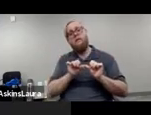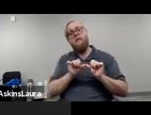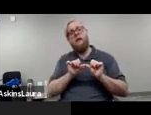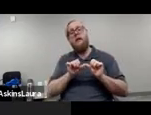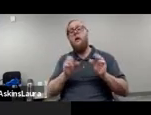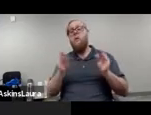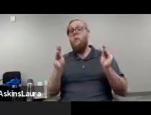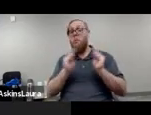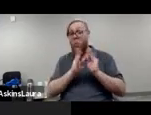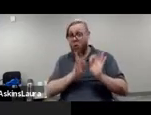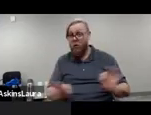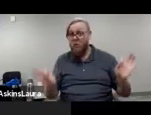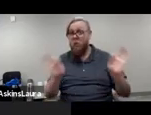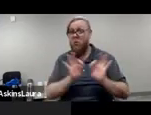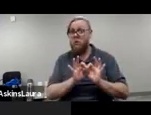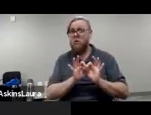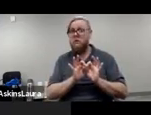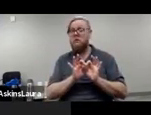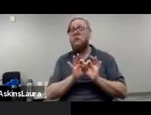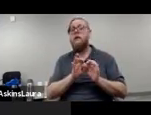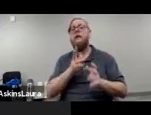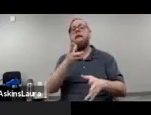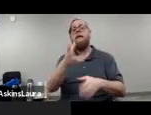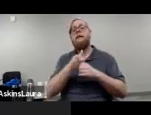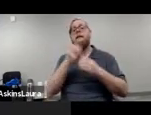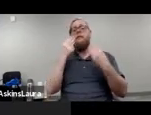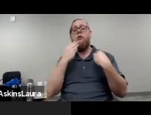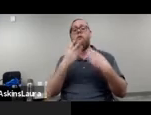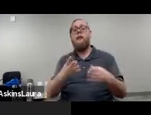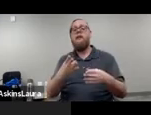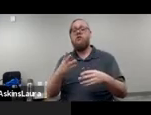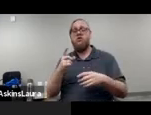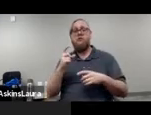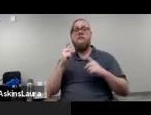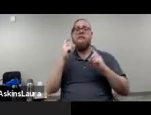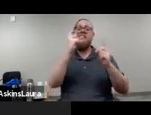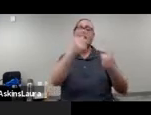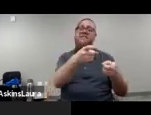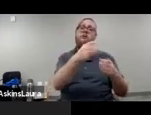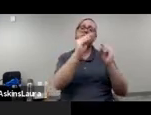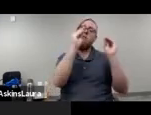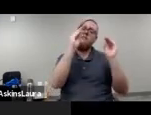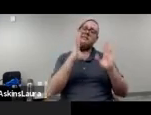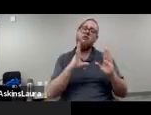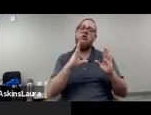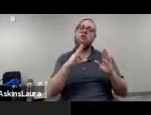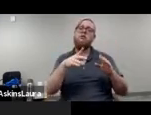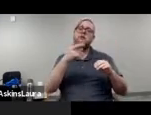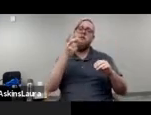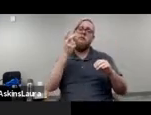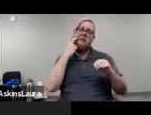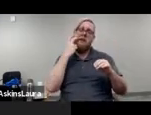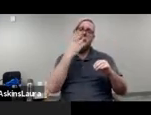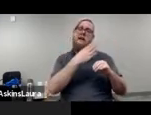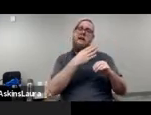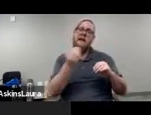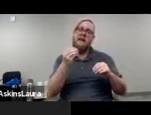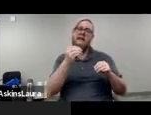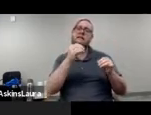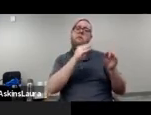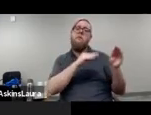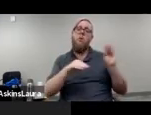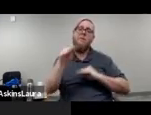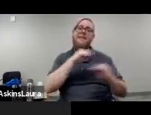more than that, getting information into the teachers of the visually impaired and orientation and mobility specialists,